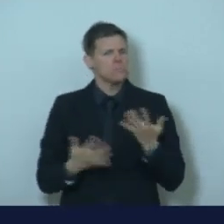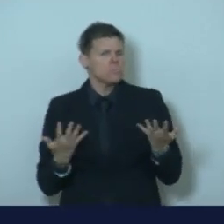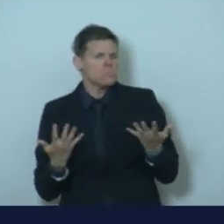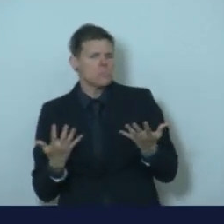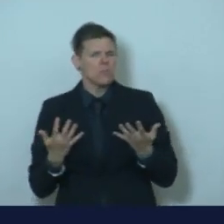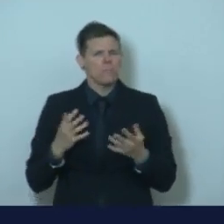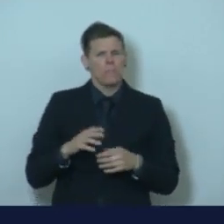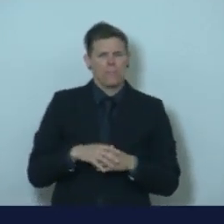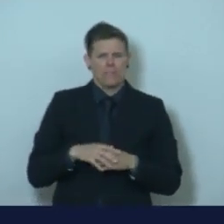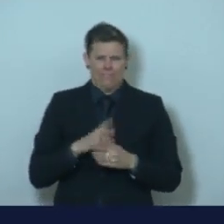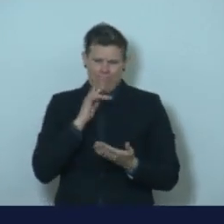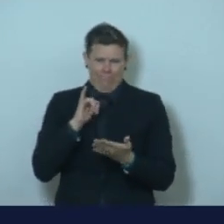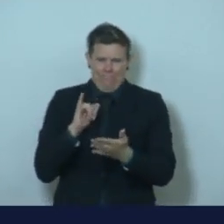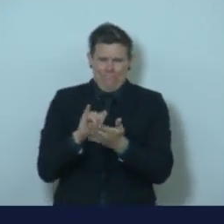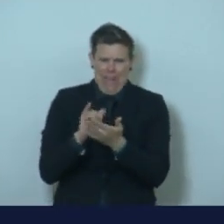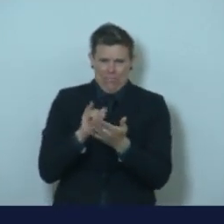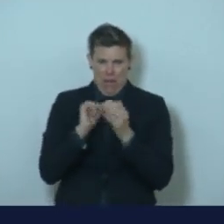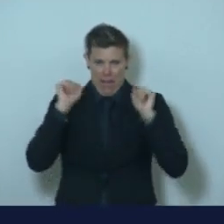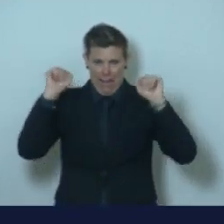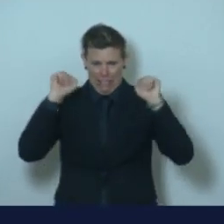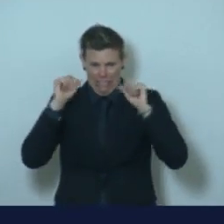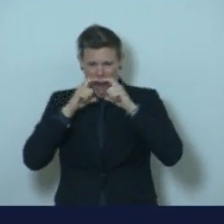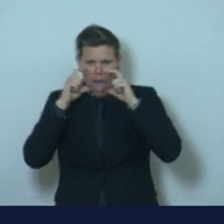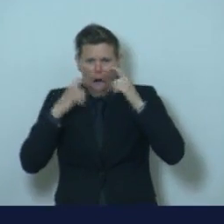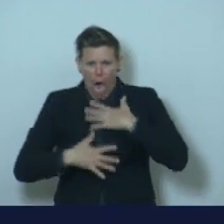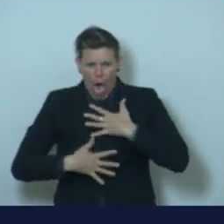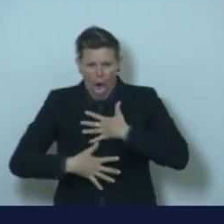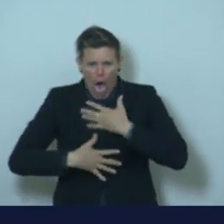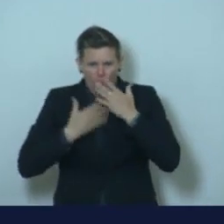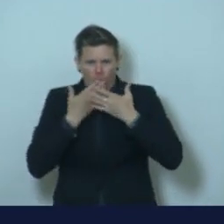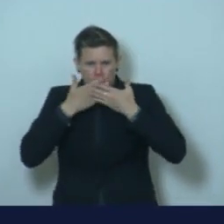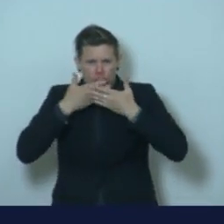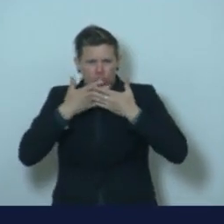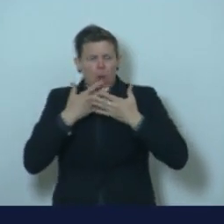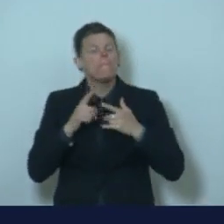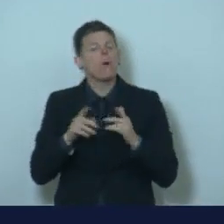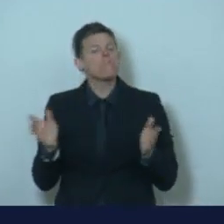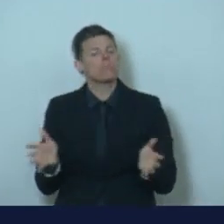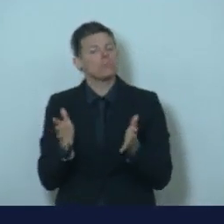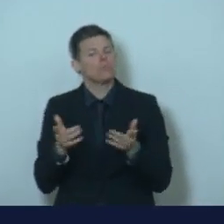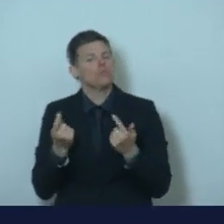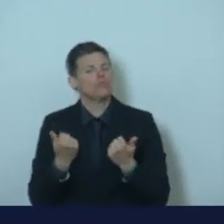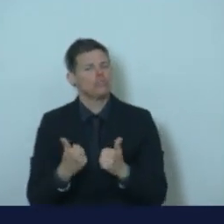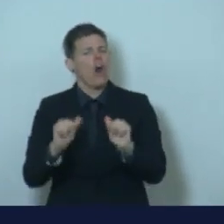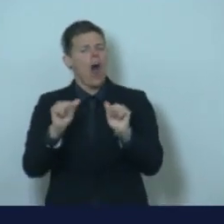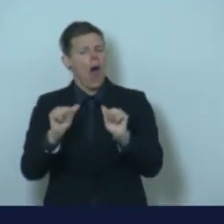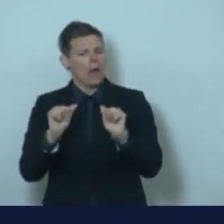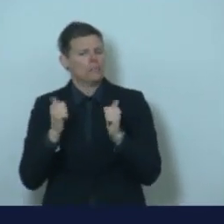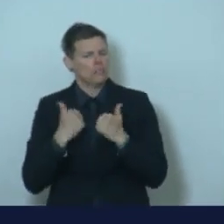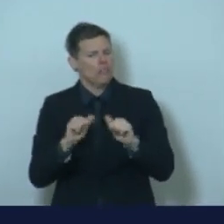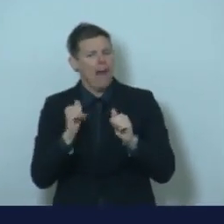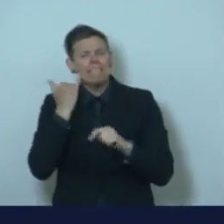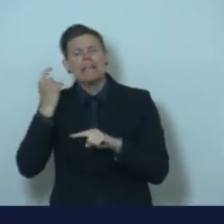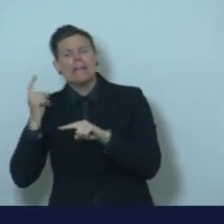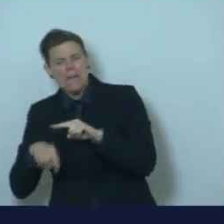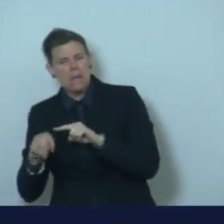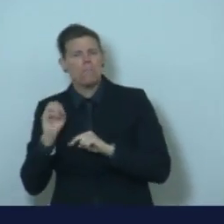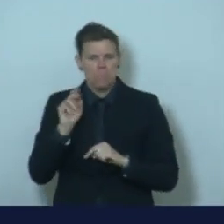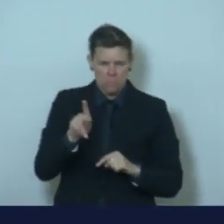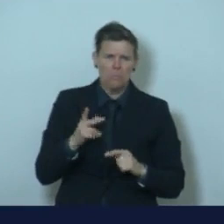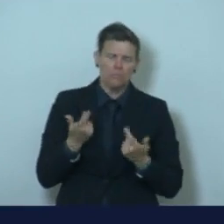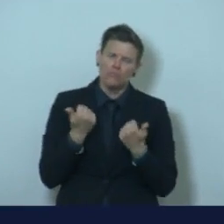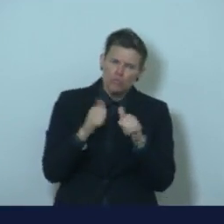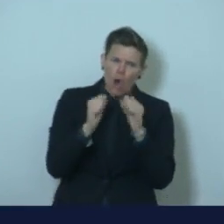makes it impossible for them to exercise. And we're promoting good health in every context that we can. And now as the state